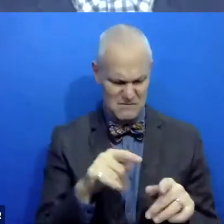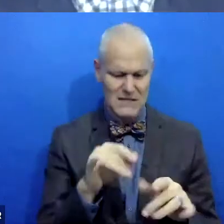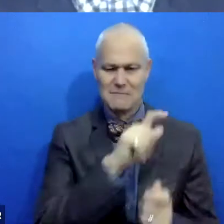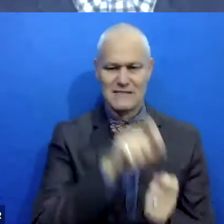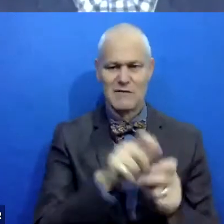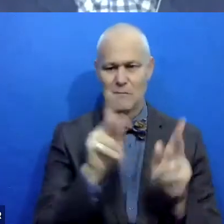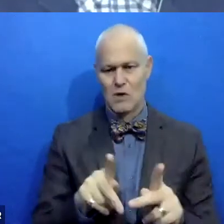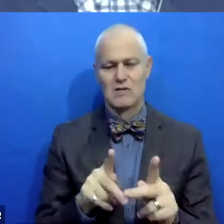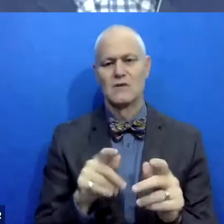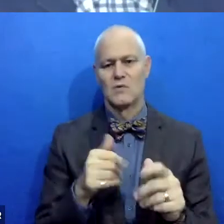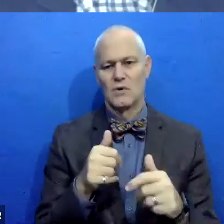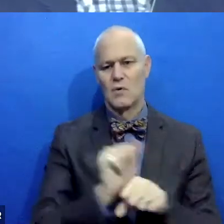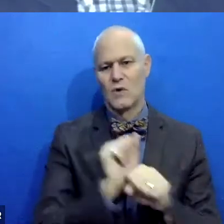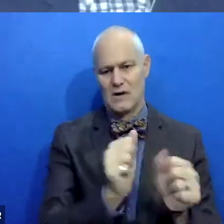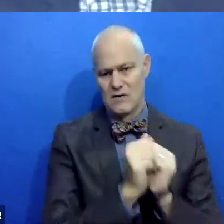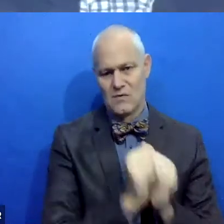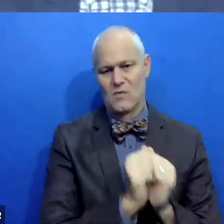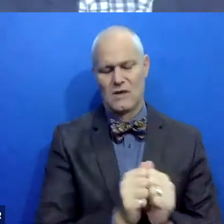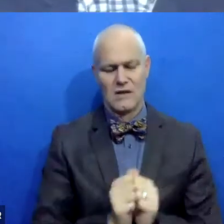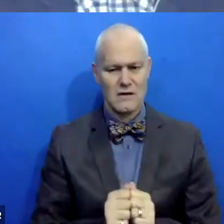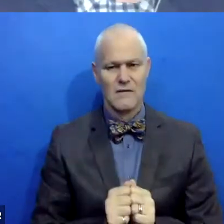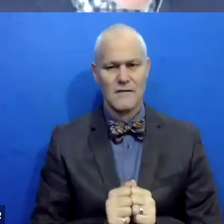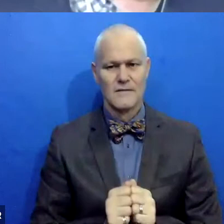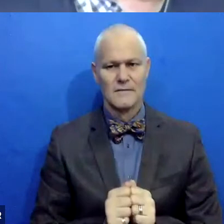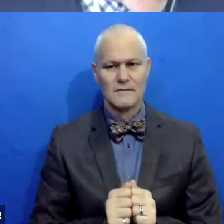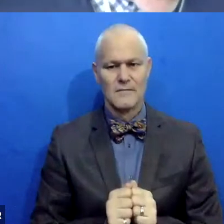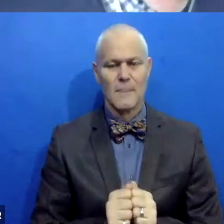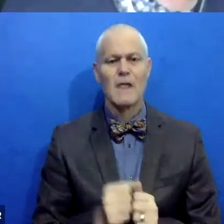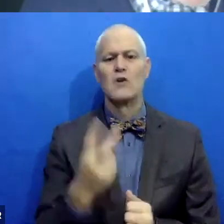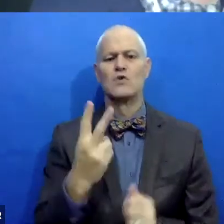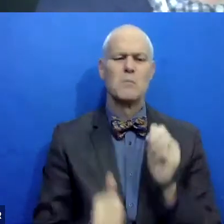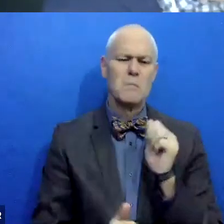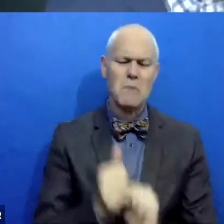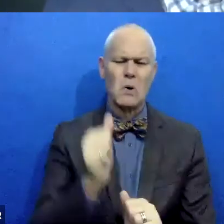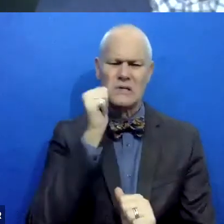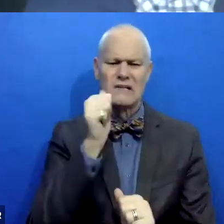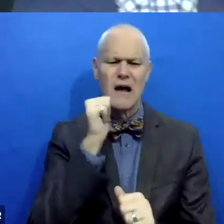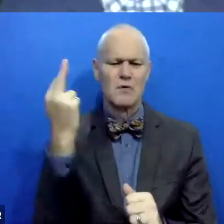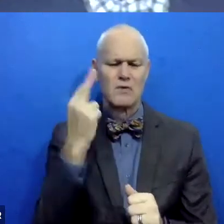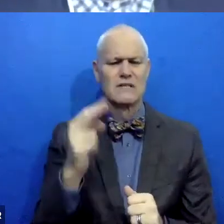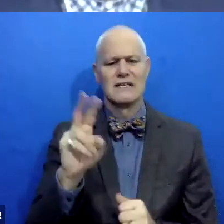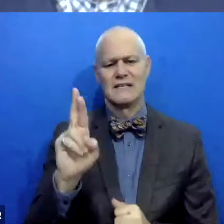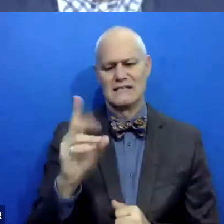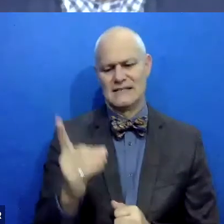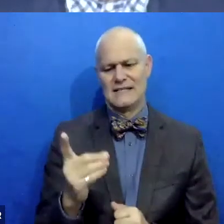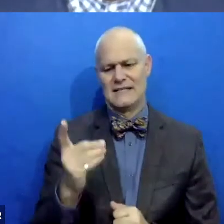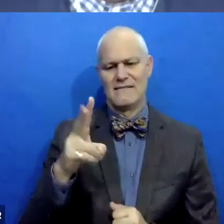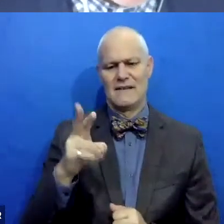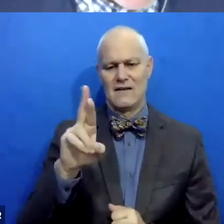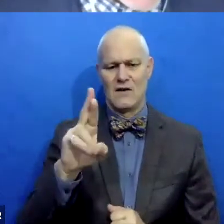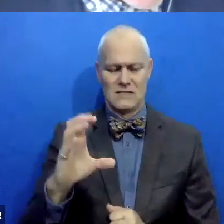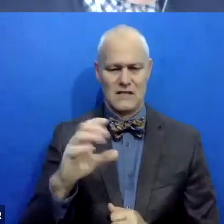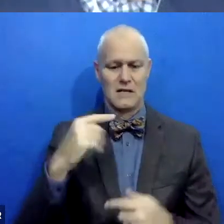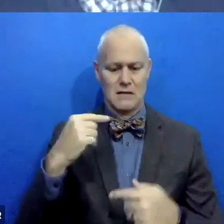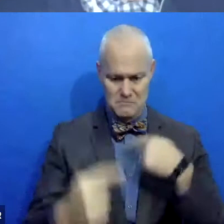we're working with. Um, so the, the two, the two most common reasons for a DVRC transition circle process to be